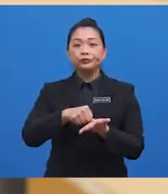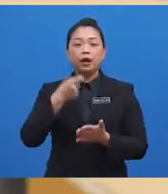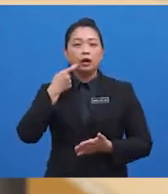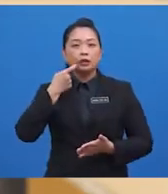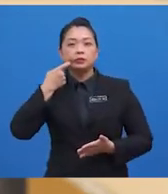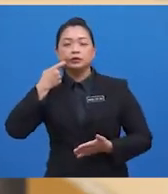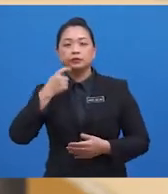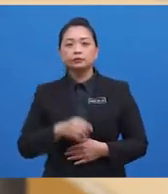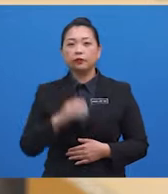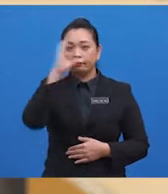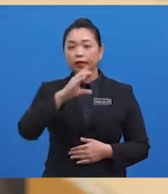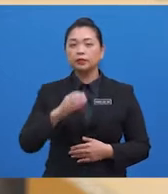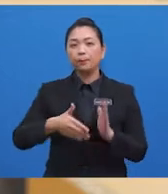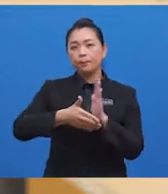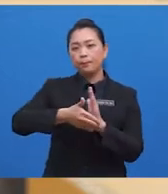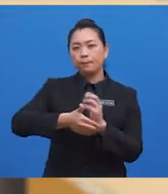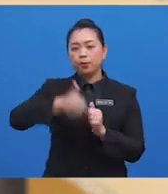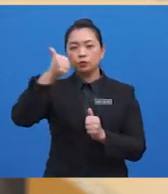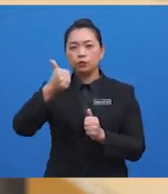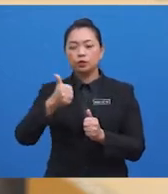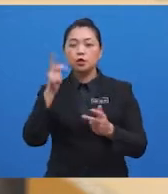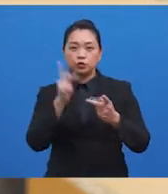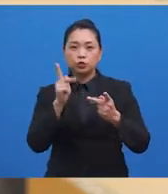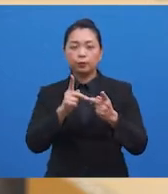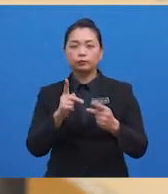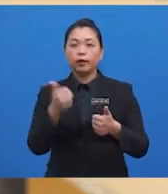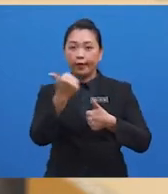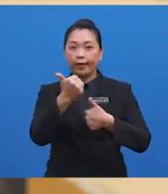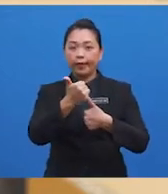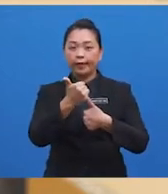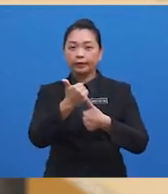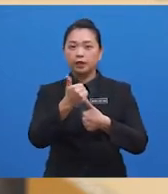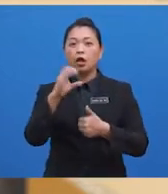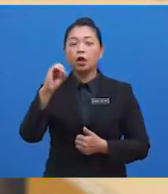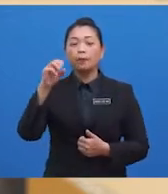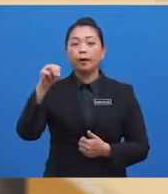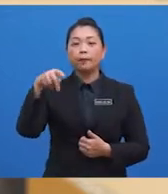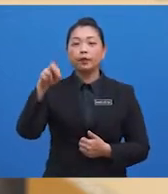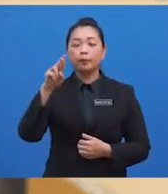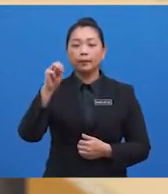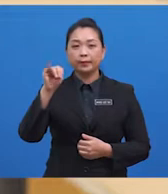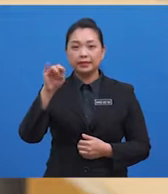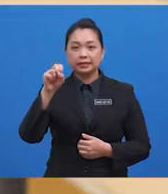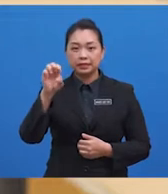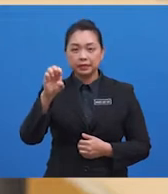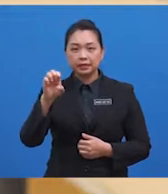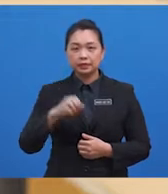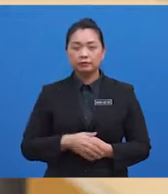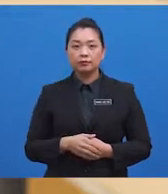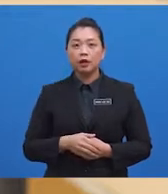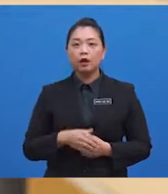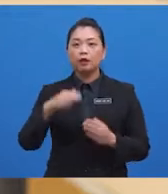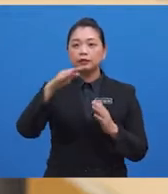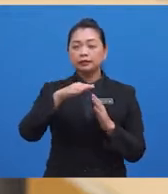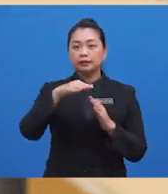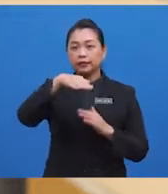Find the most suitable answer. Is it A, a compromised state of health and well-being as well as declining